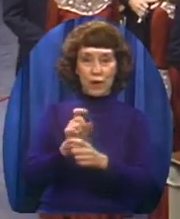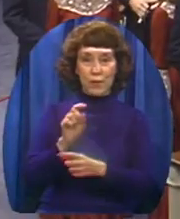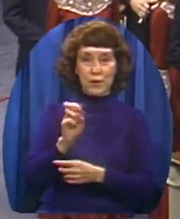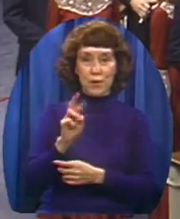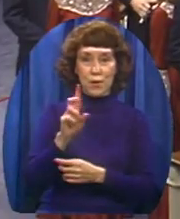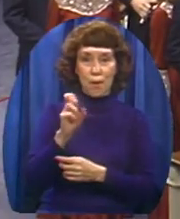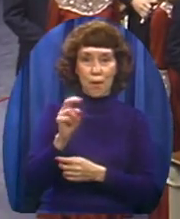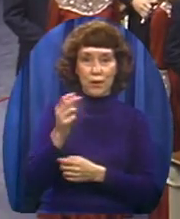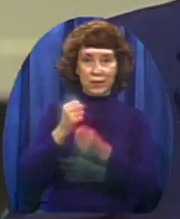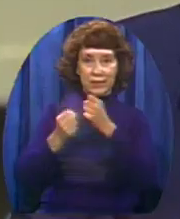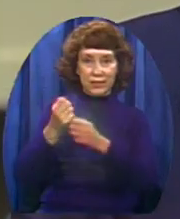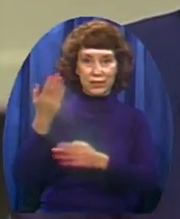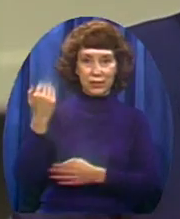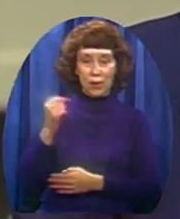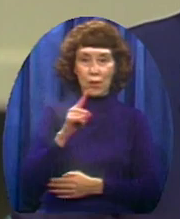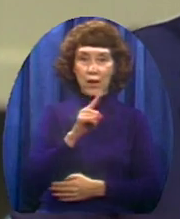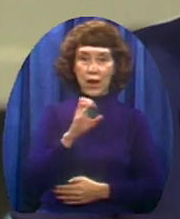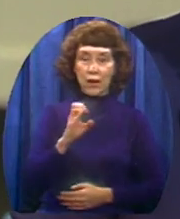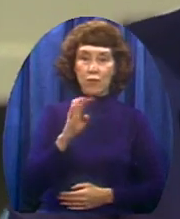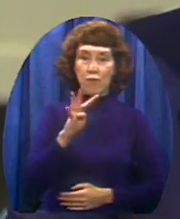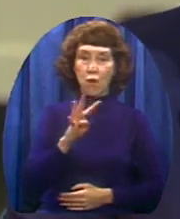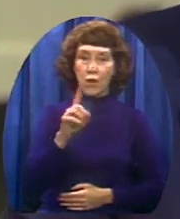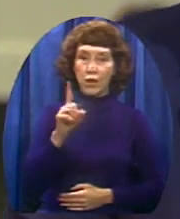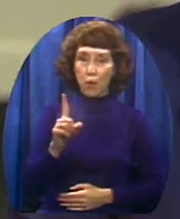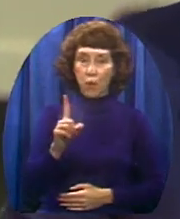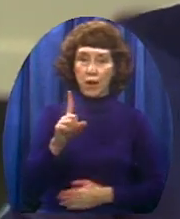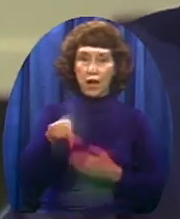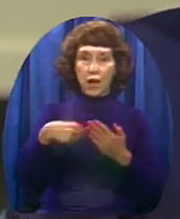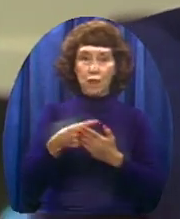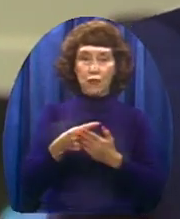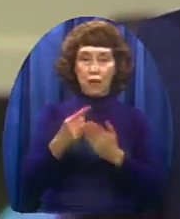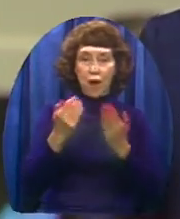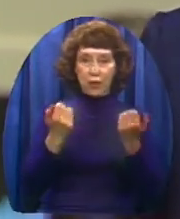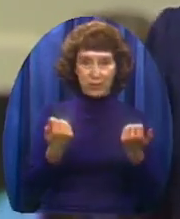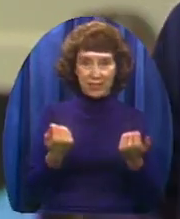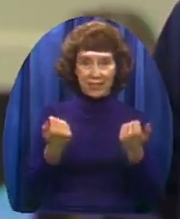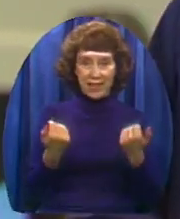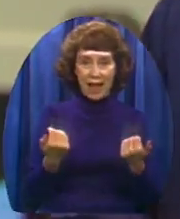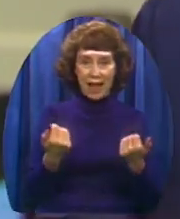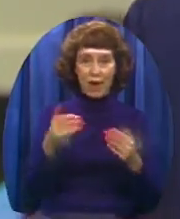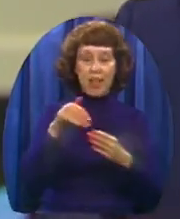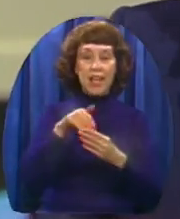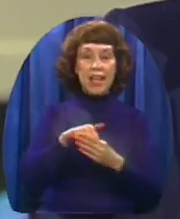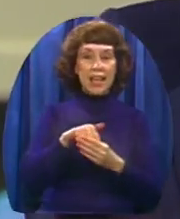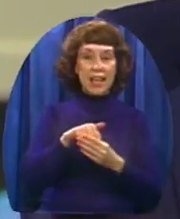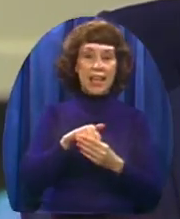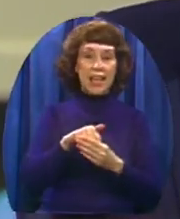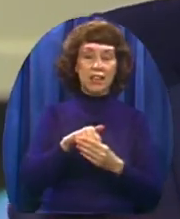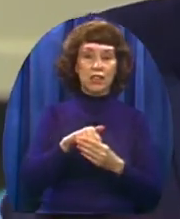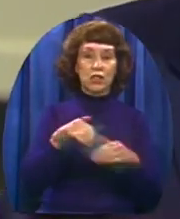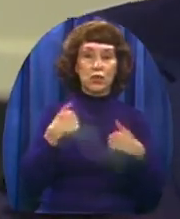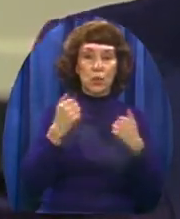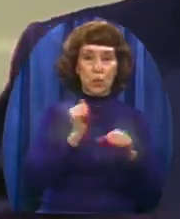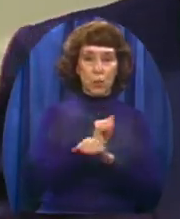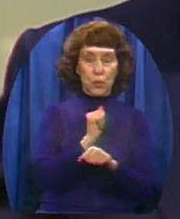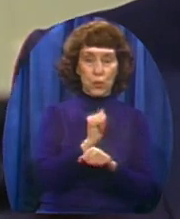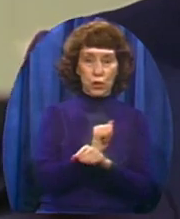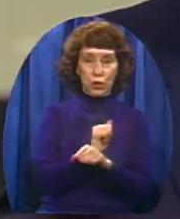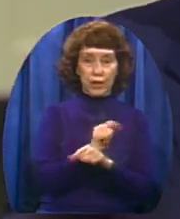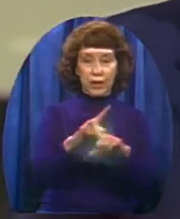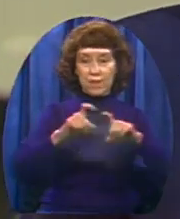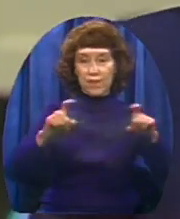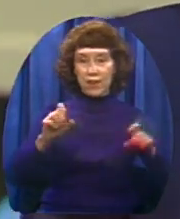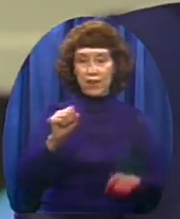ministry. We have 141 of our graduates out in full-time youth ministry now in 39 states and 6 foreign countries. And